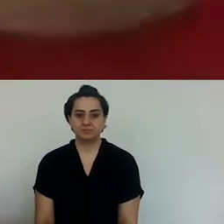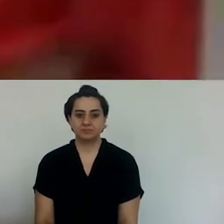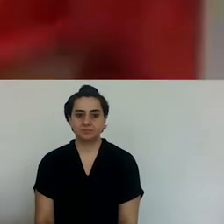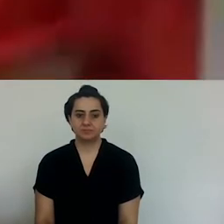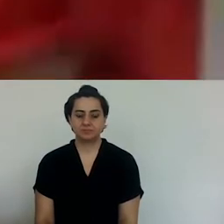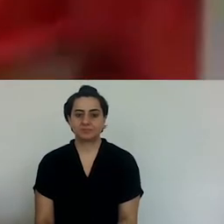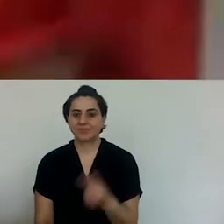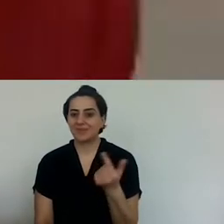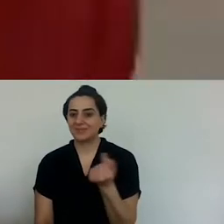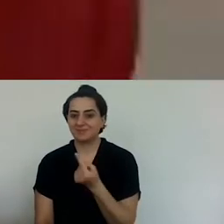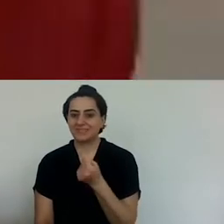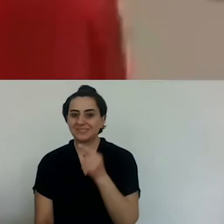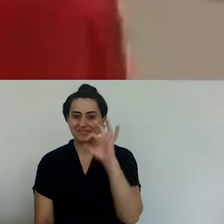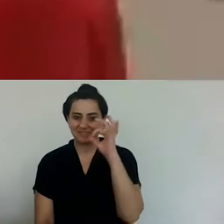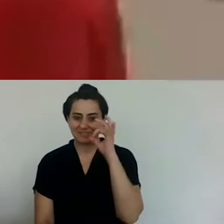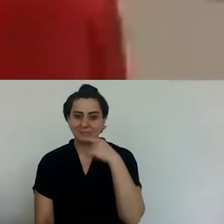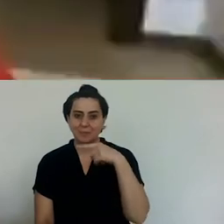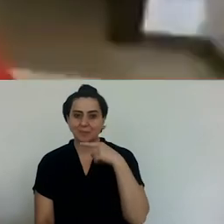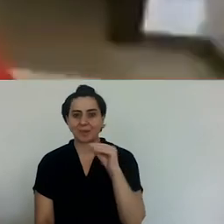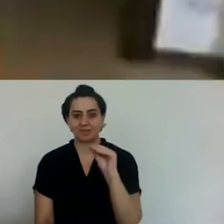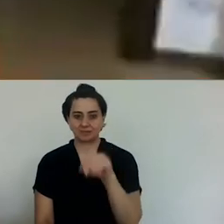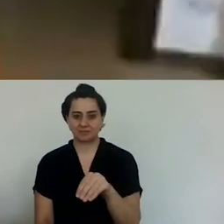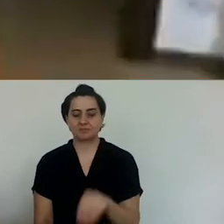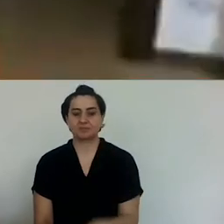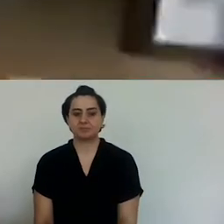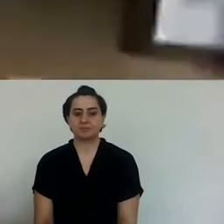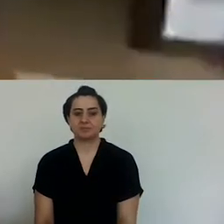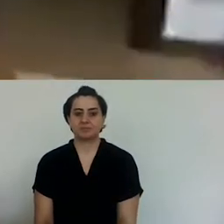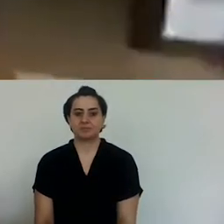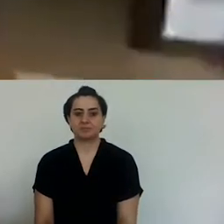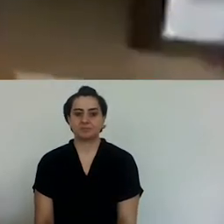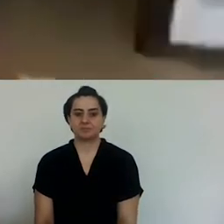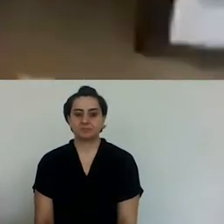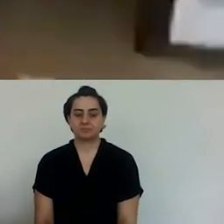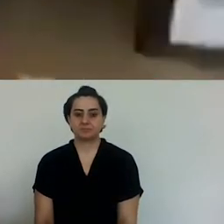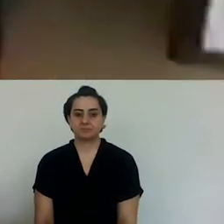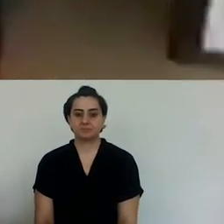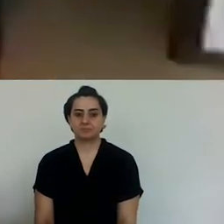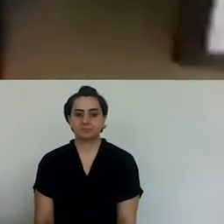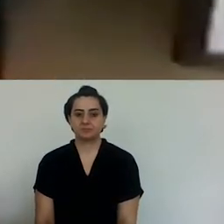Slightly. I will add pepper.